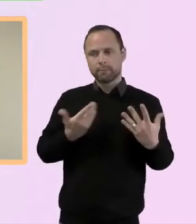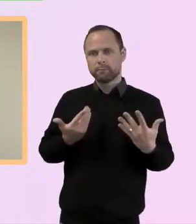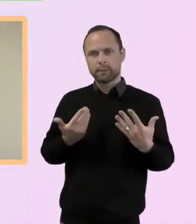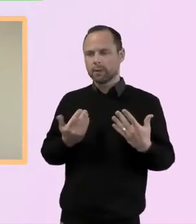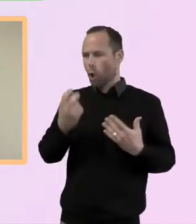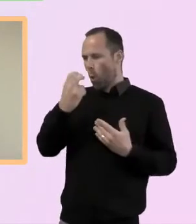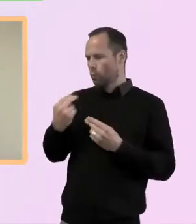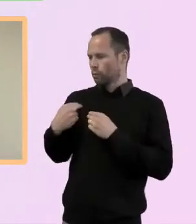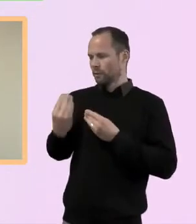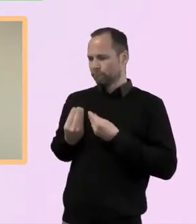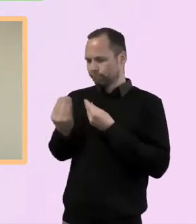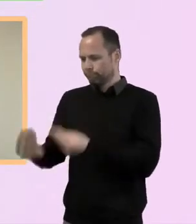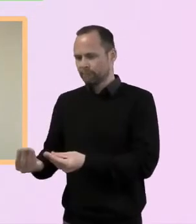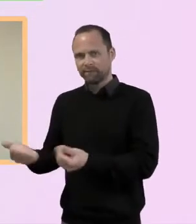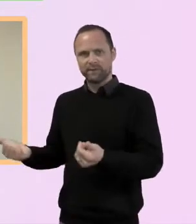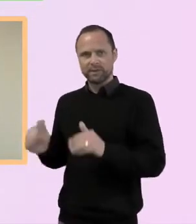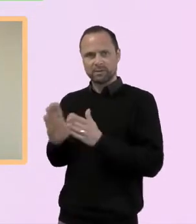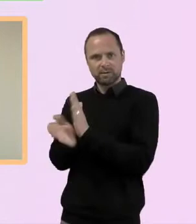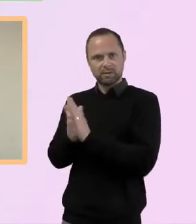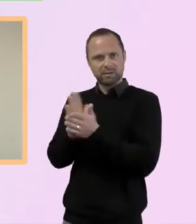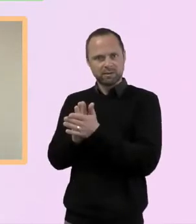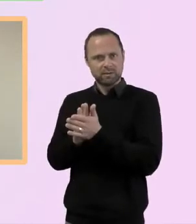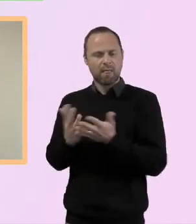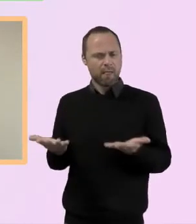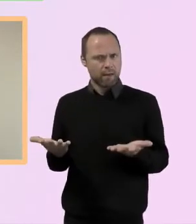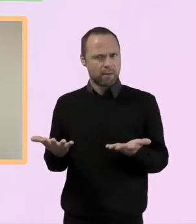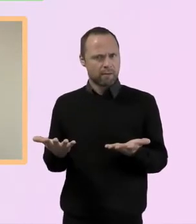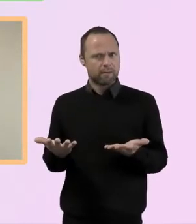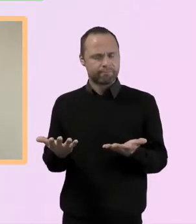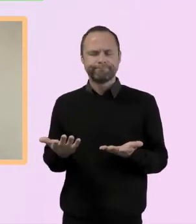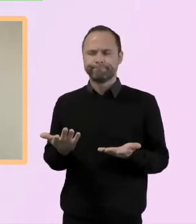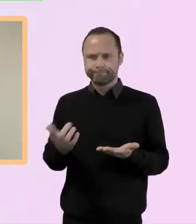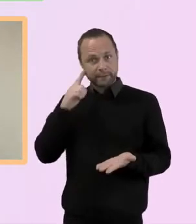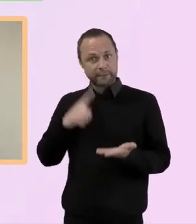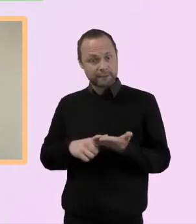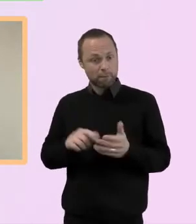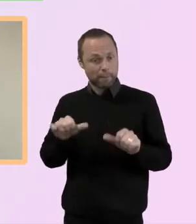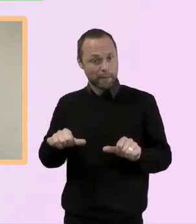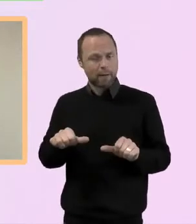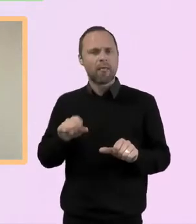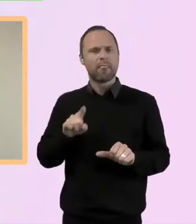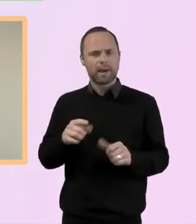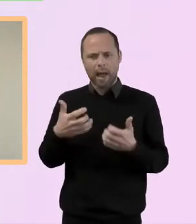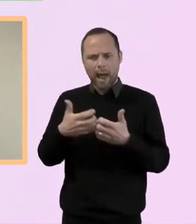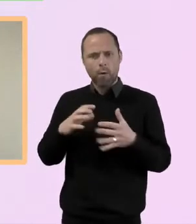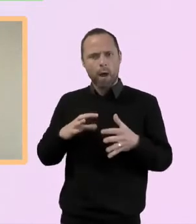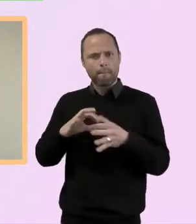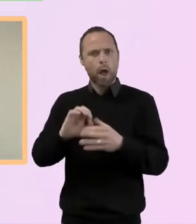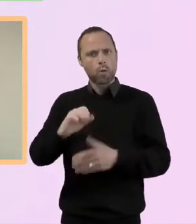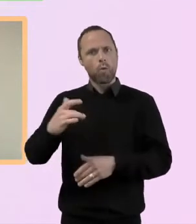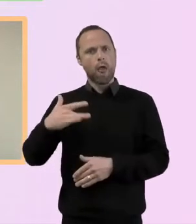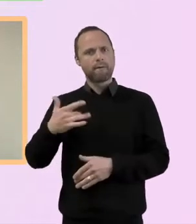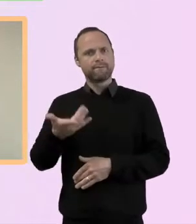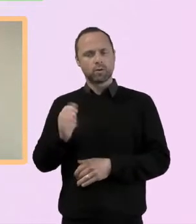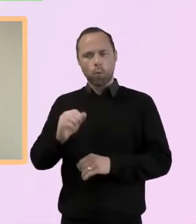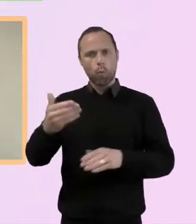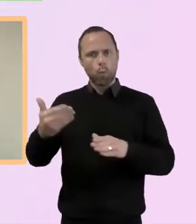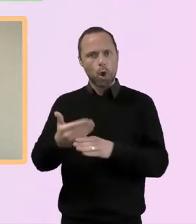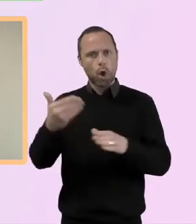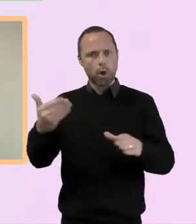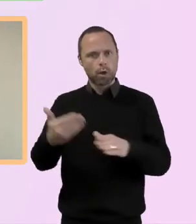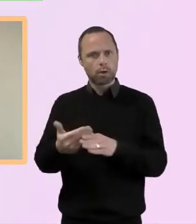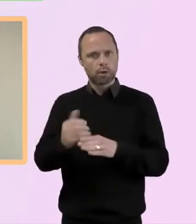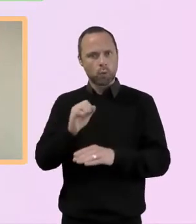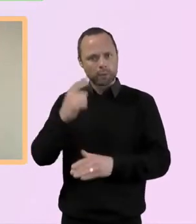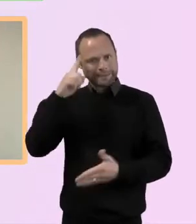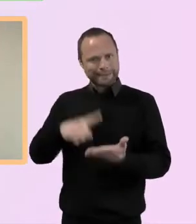your answer to that question shaping how you live? And we're going to explore all those questions in a